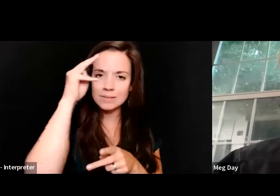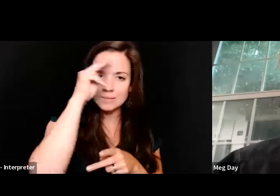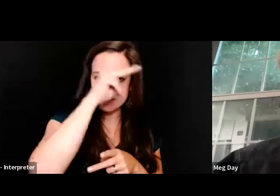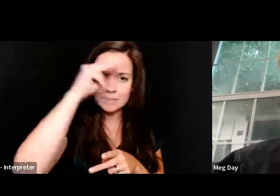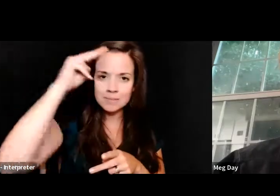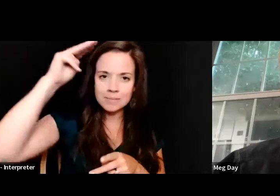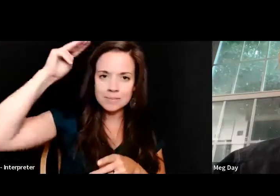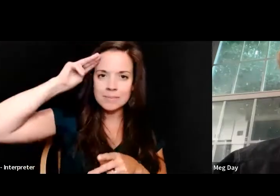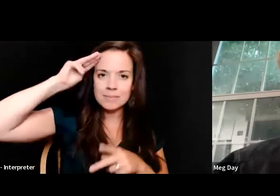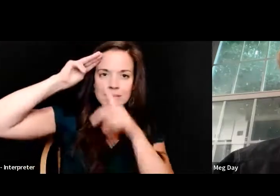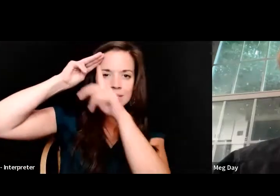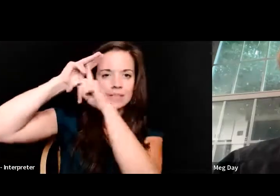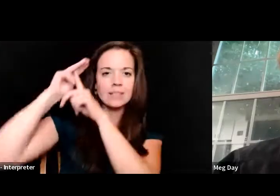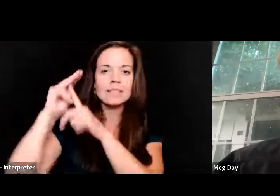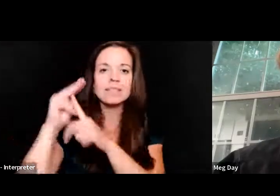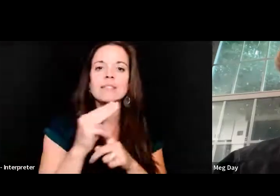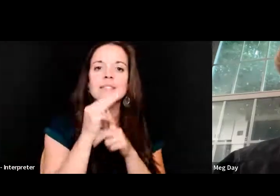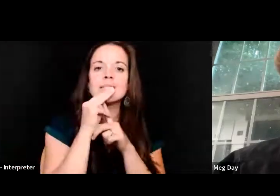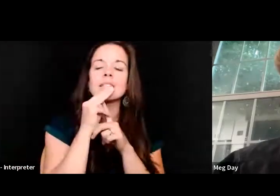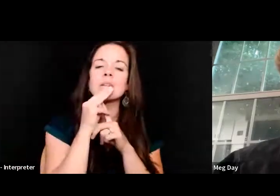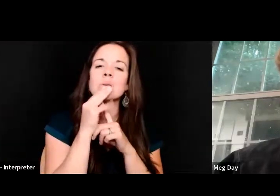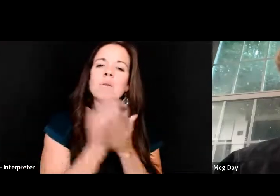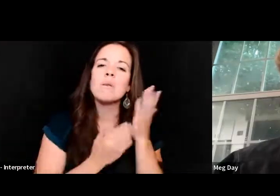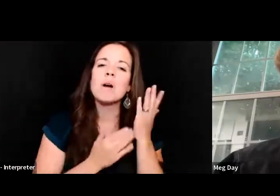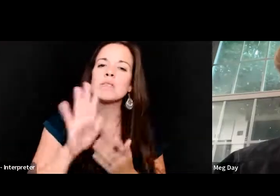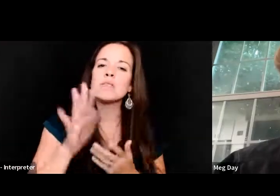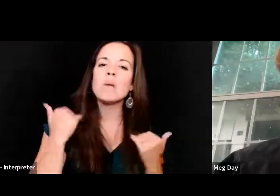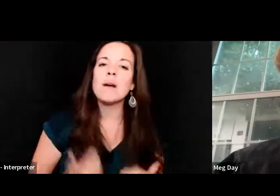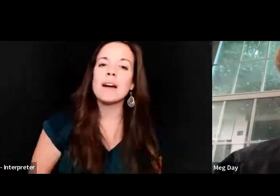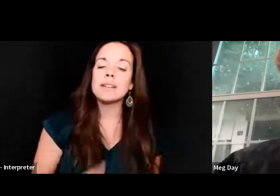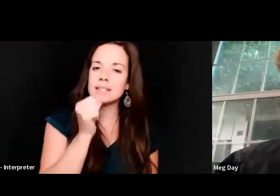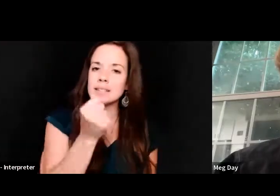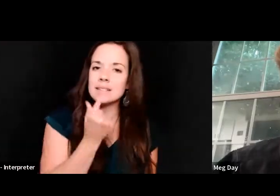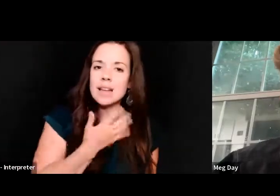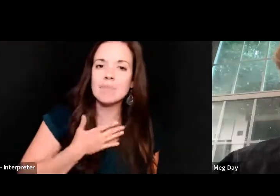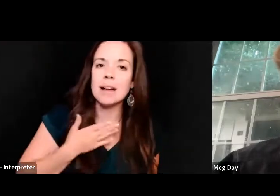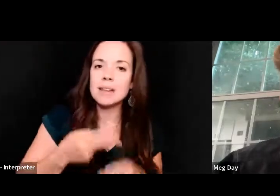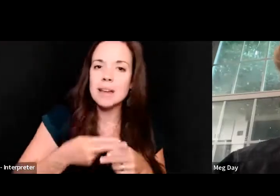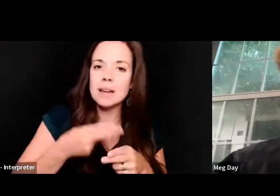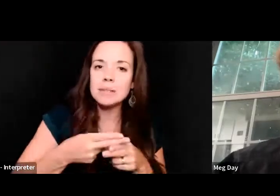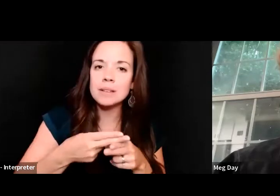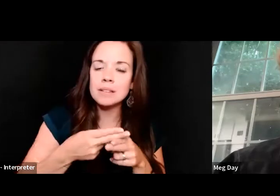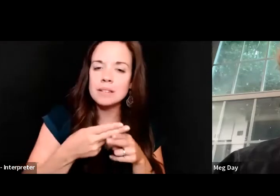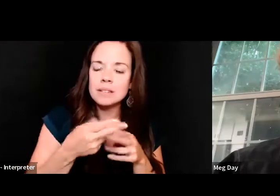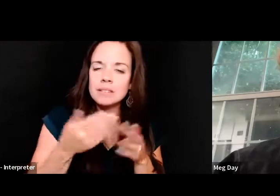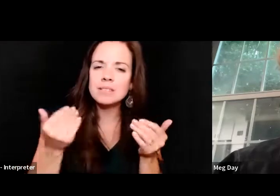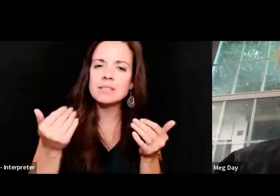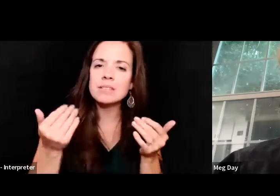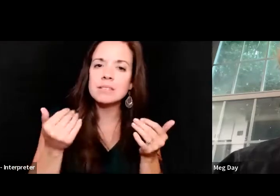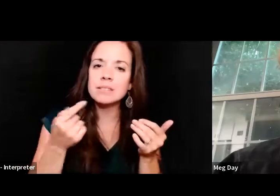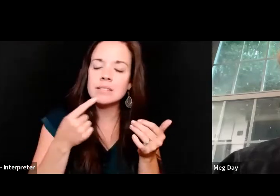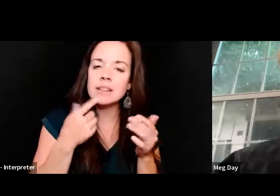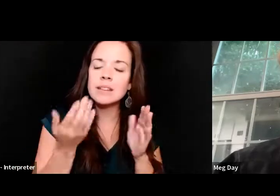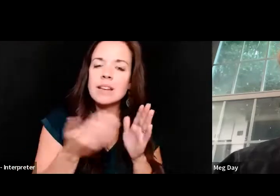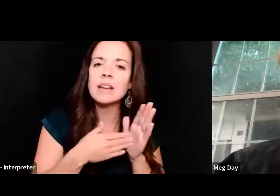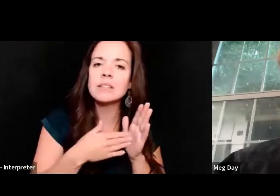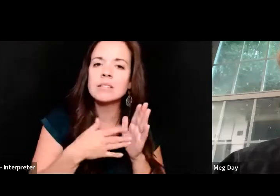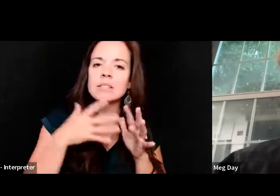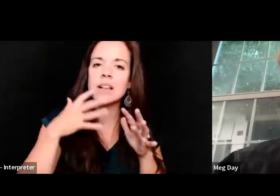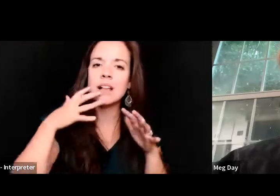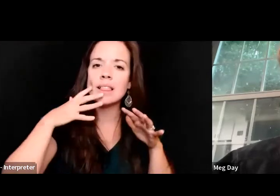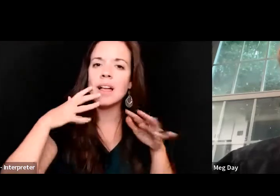What part of your body isn't saying my name? Say it again. Say it louder.